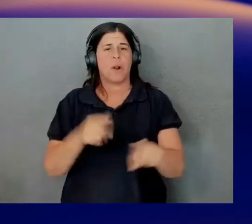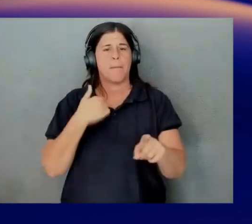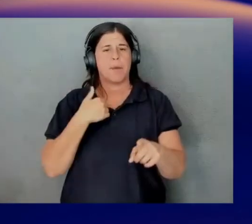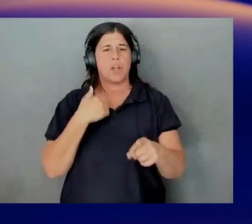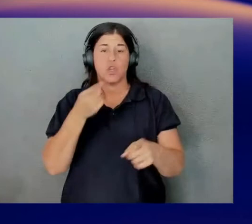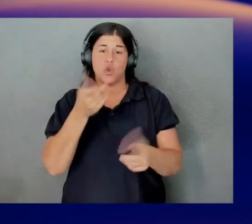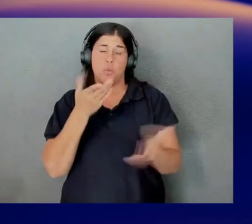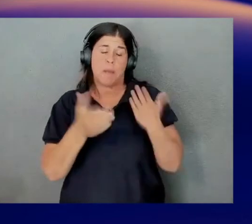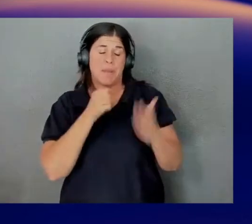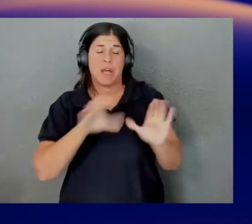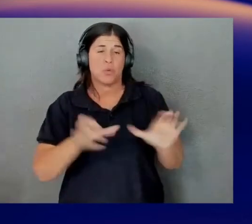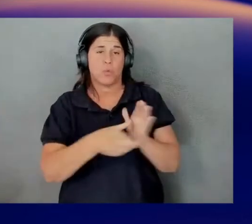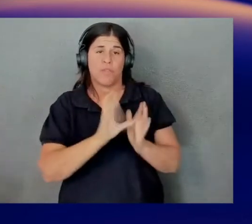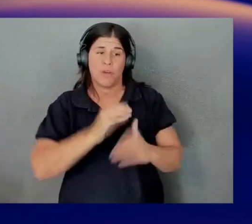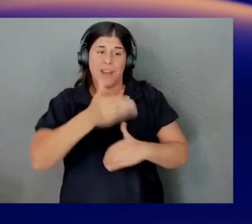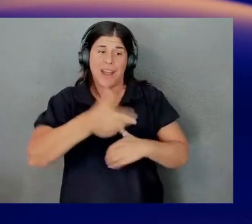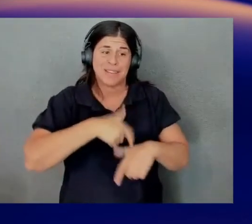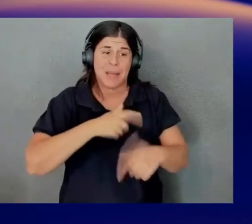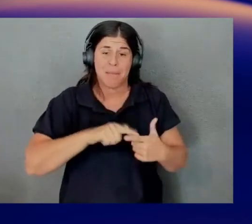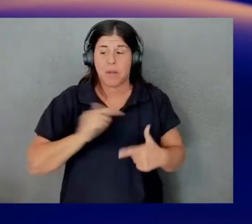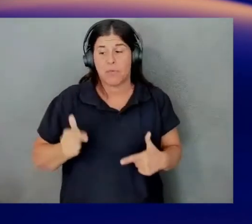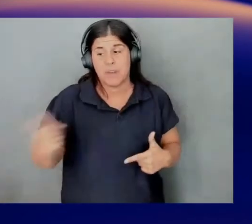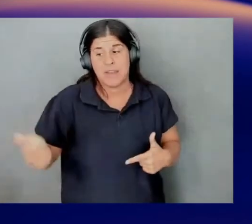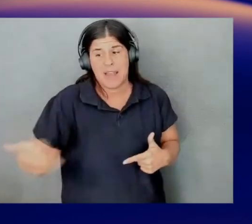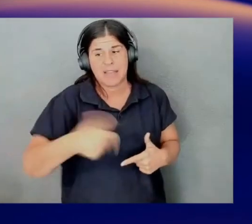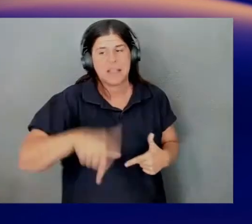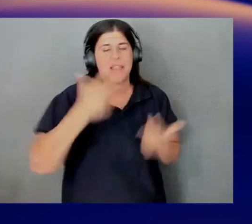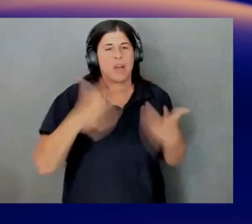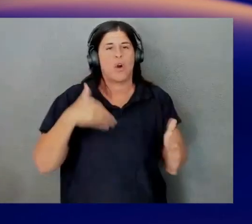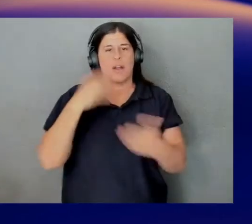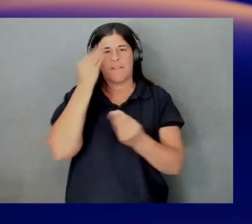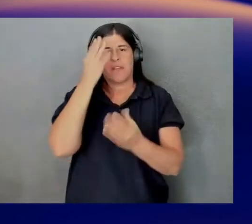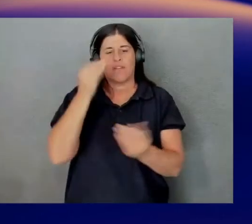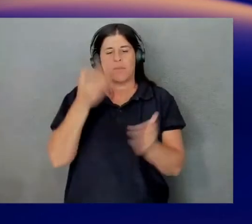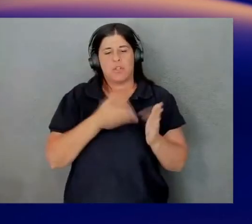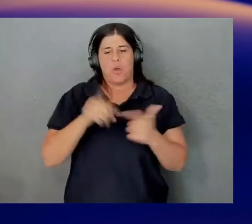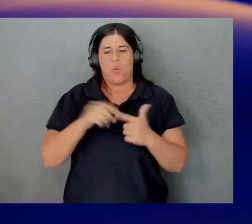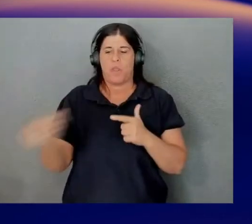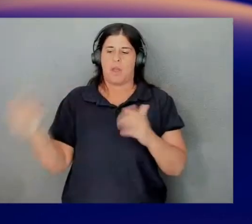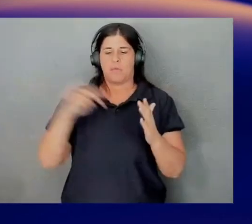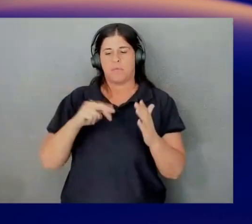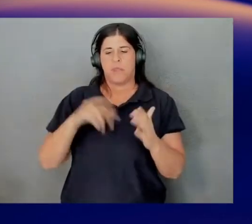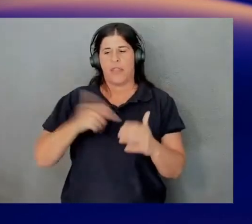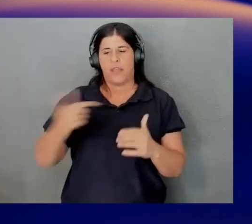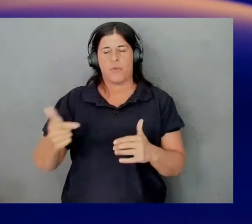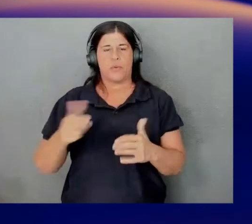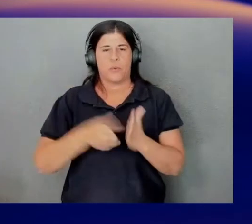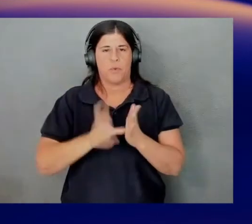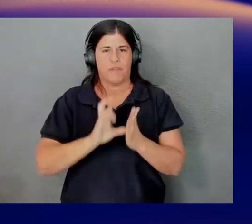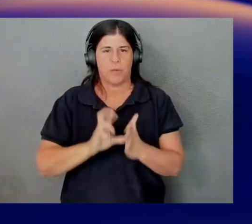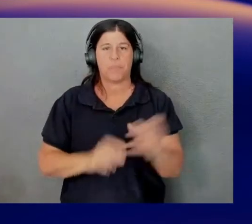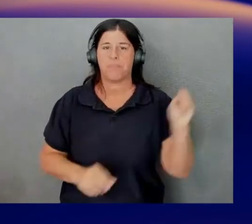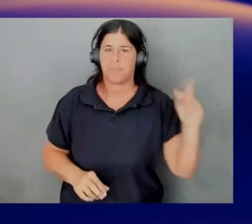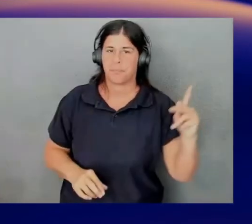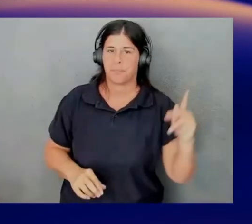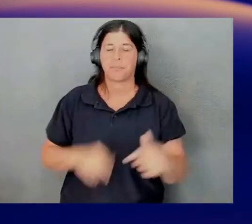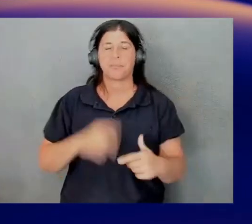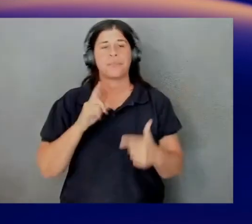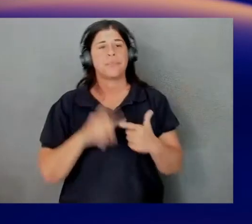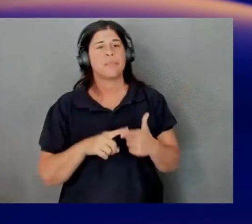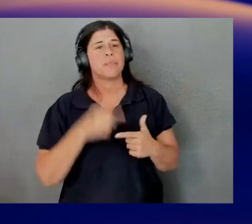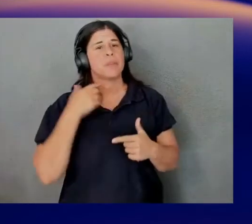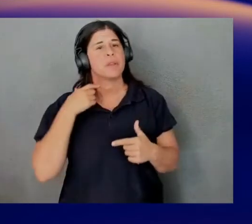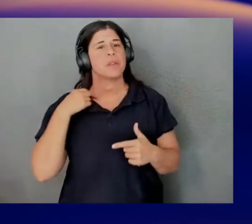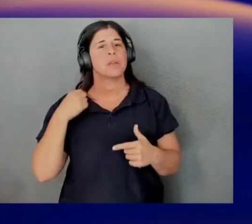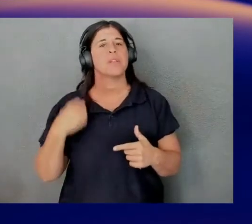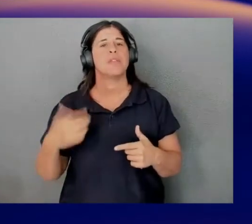the review next time, but the person that is doing the review will have all that information there when they come. Okay. And then if we hit next here, there